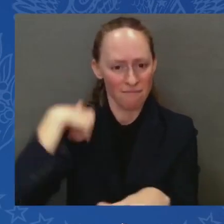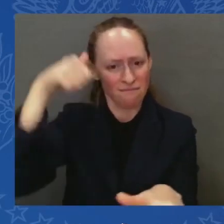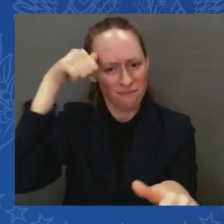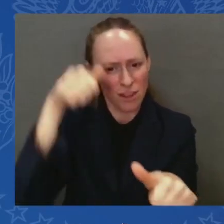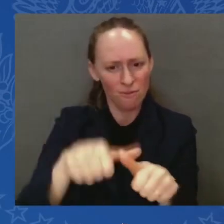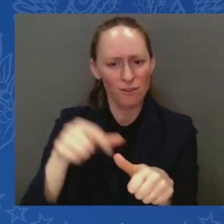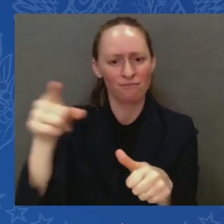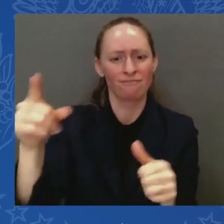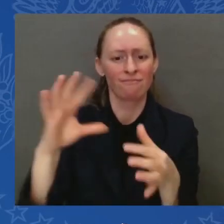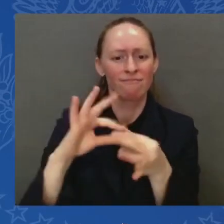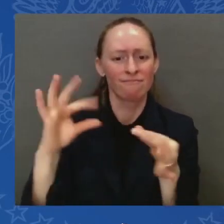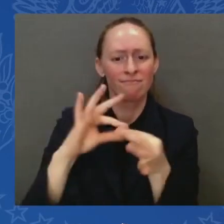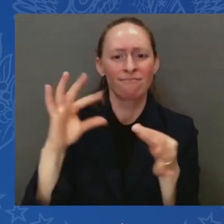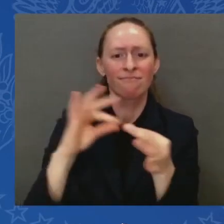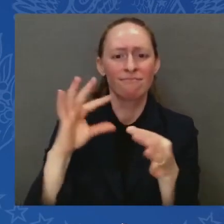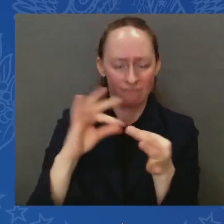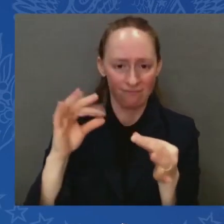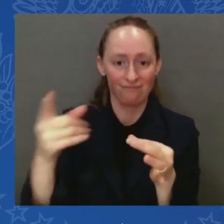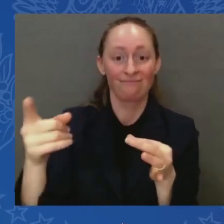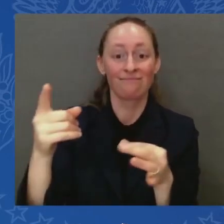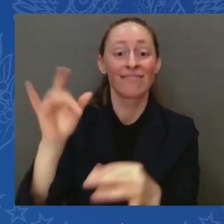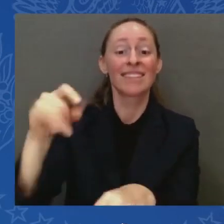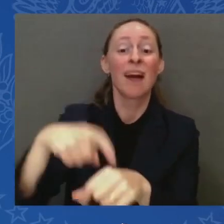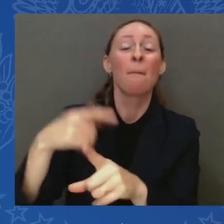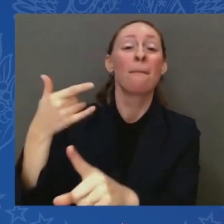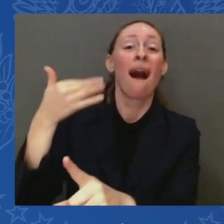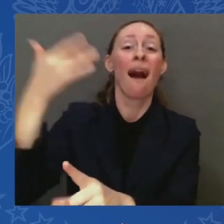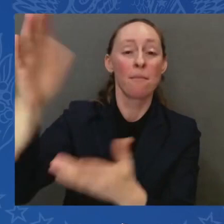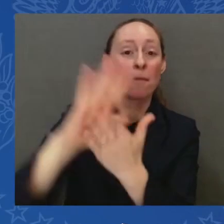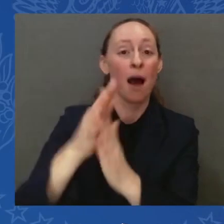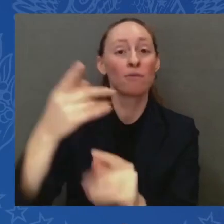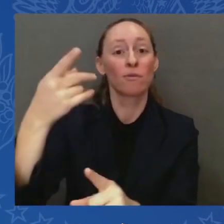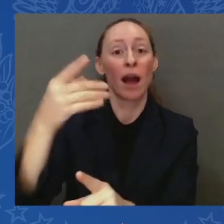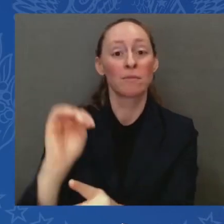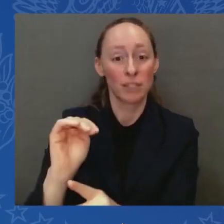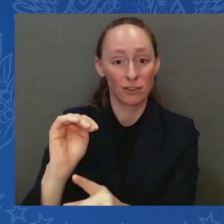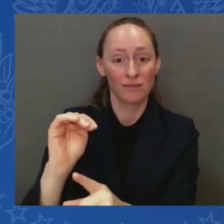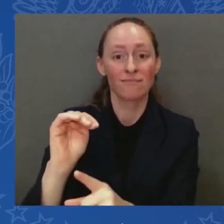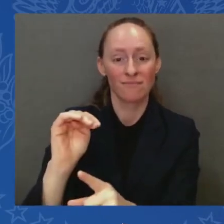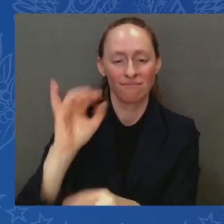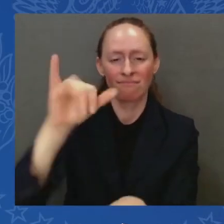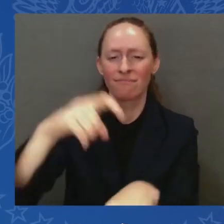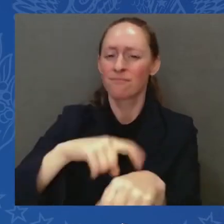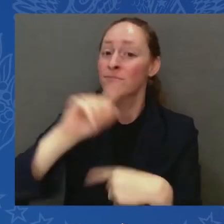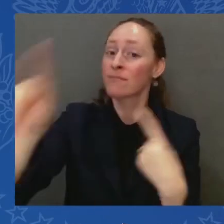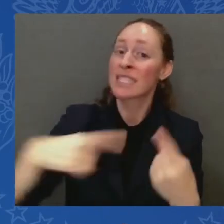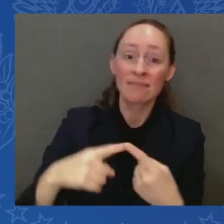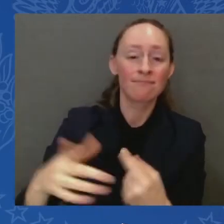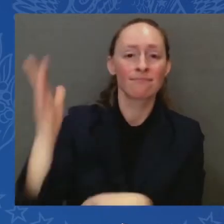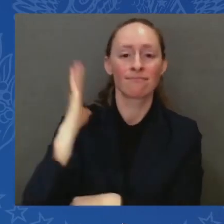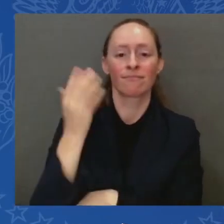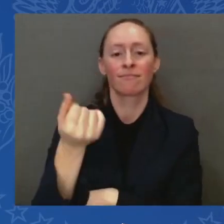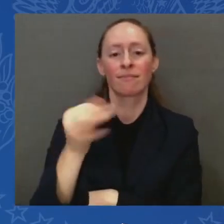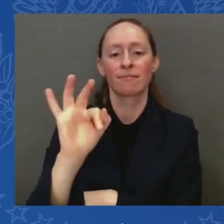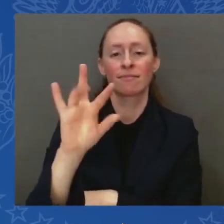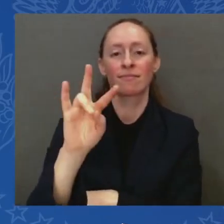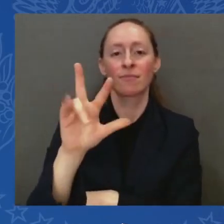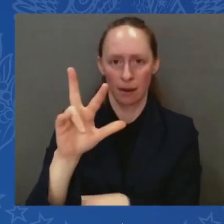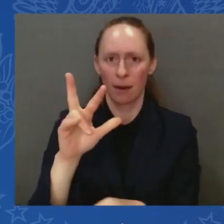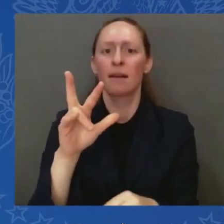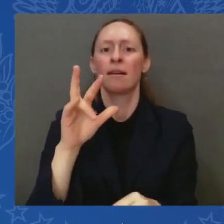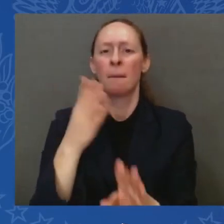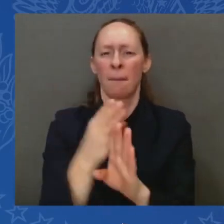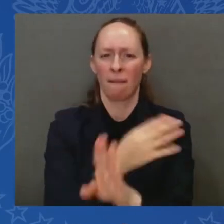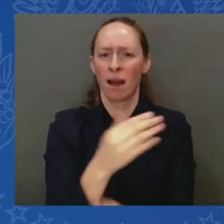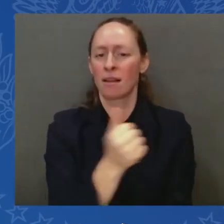me, just before the 1973 Yom Kippur War. And she flipped the maps up and down, telling me how